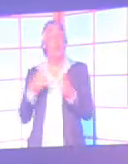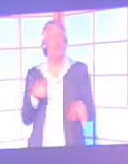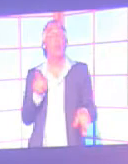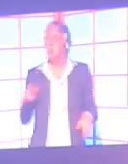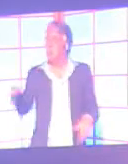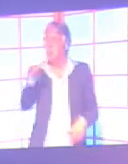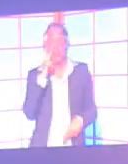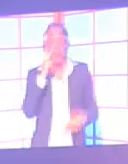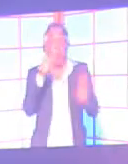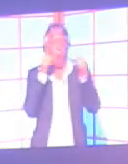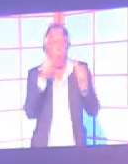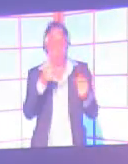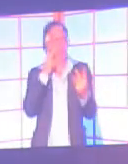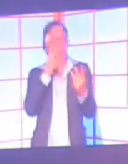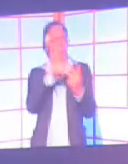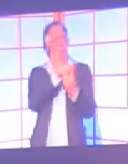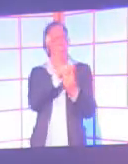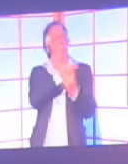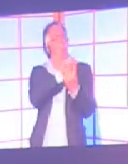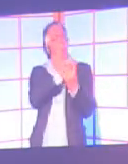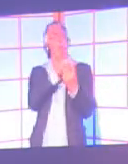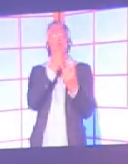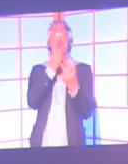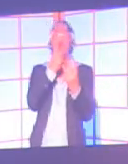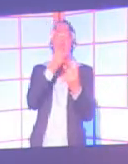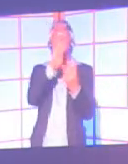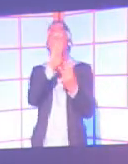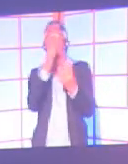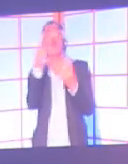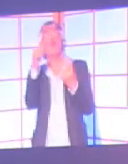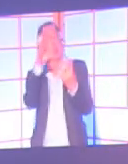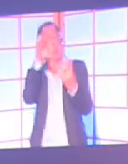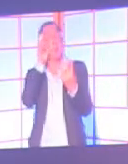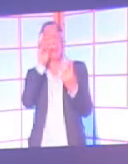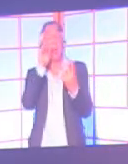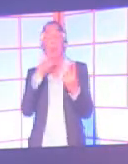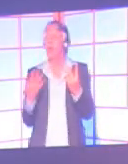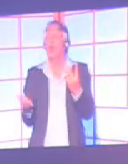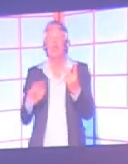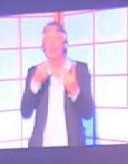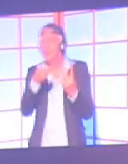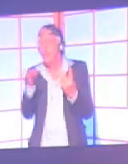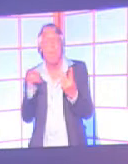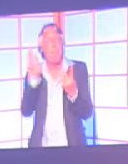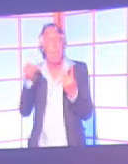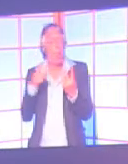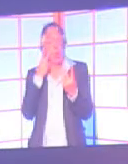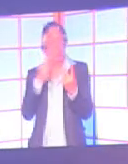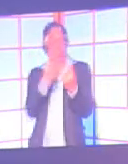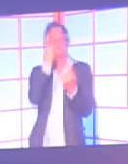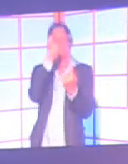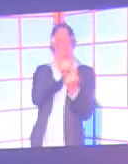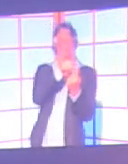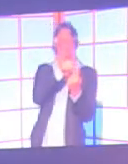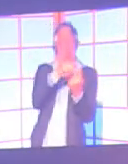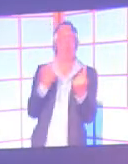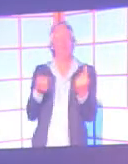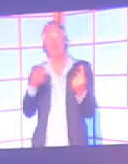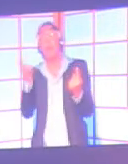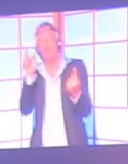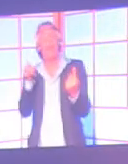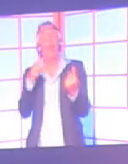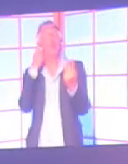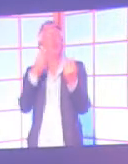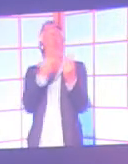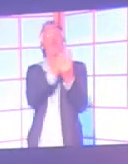vision will see the full visual spectrum, people with monochromacy see only one colour. Dichromacy is where all of the cones